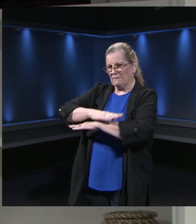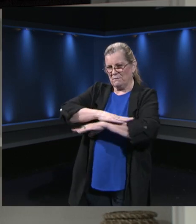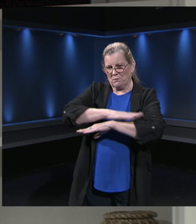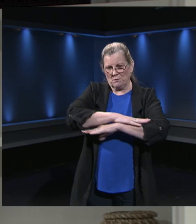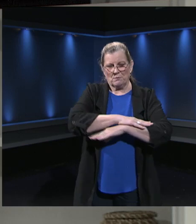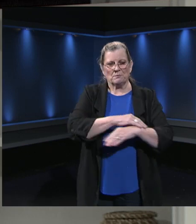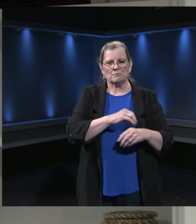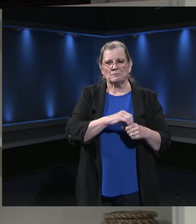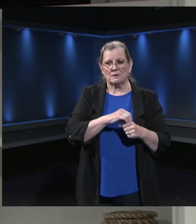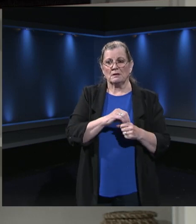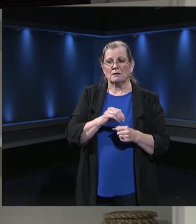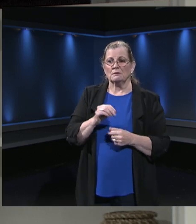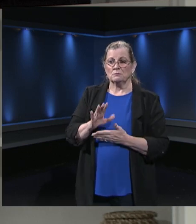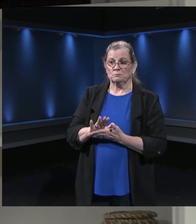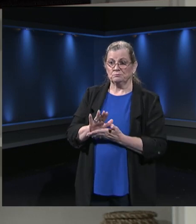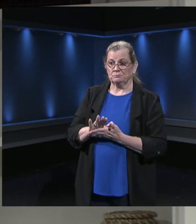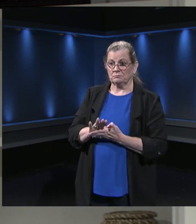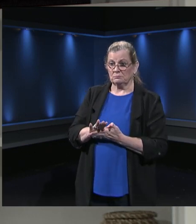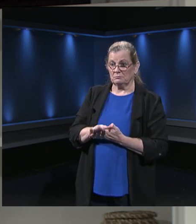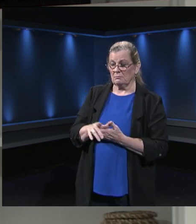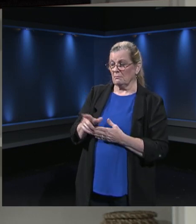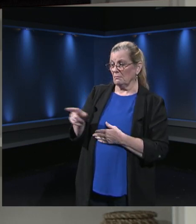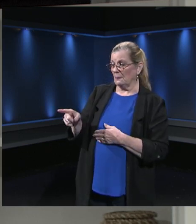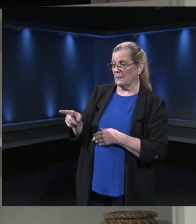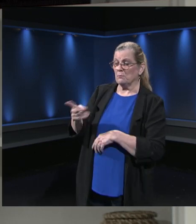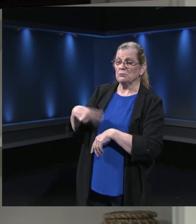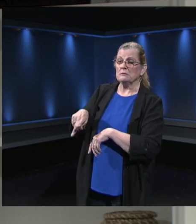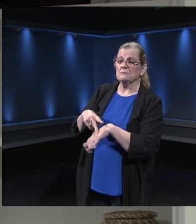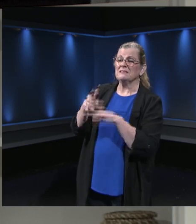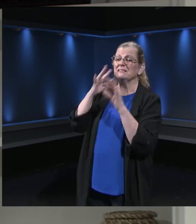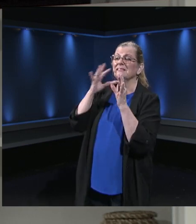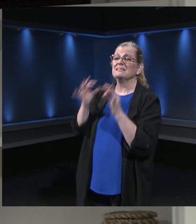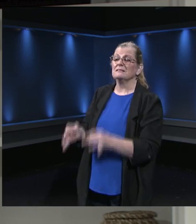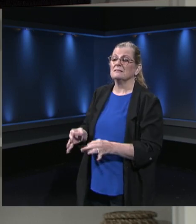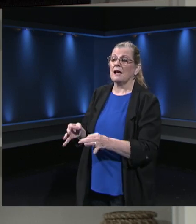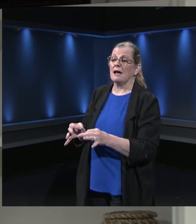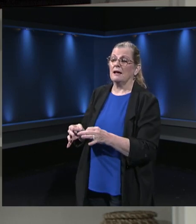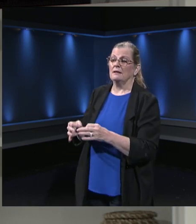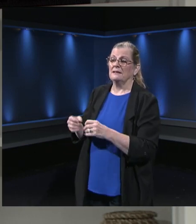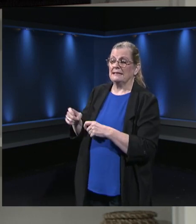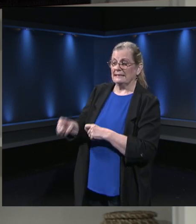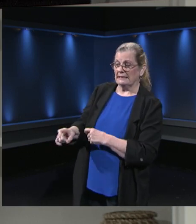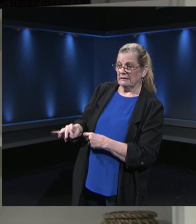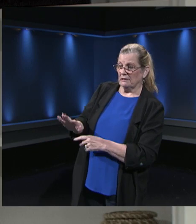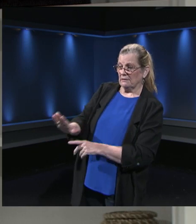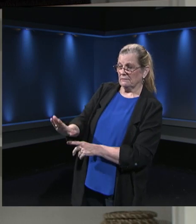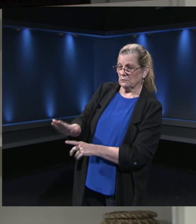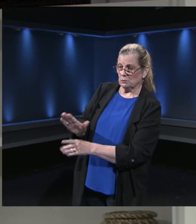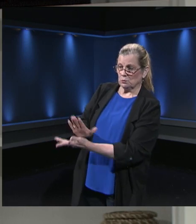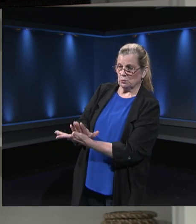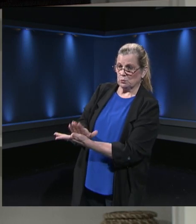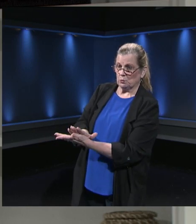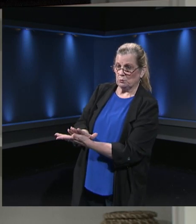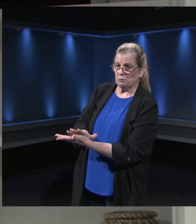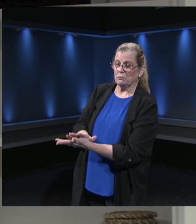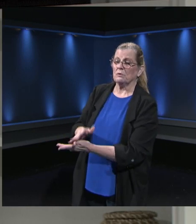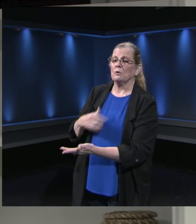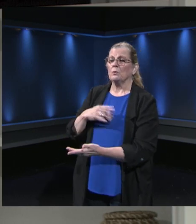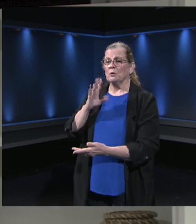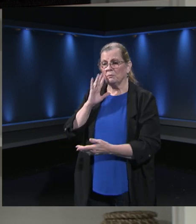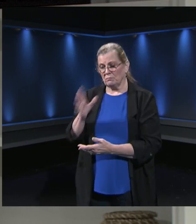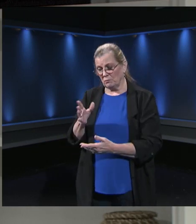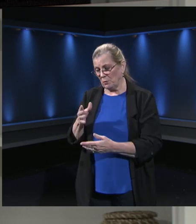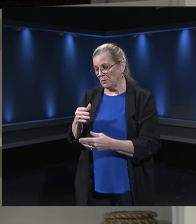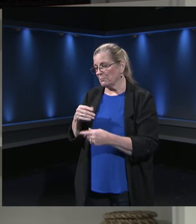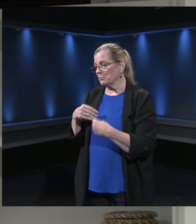tool that makes sense based on the needs of your school. We provided flexibility for platforms, and we felt that has been